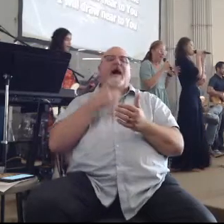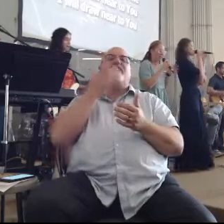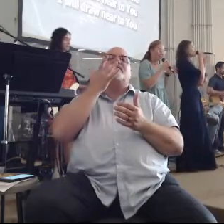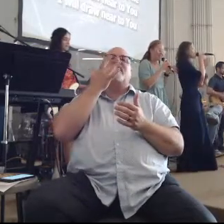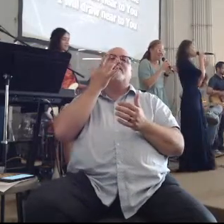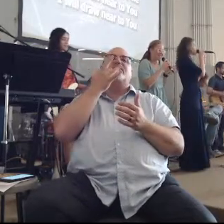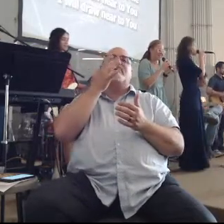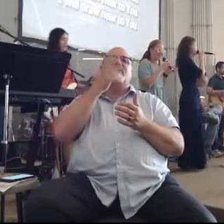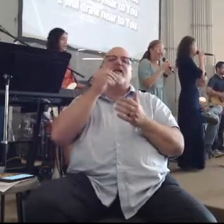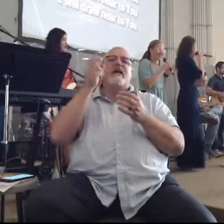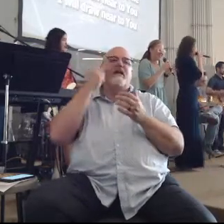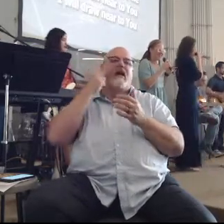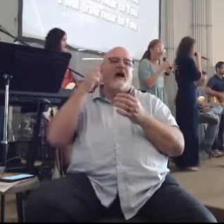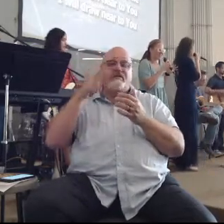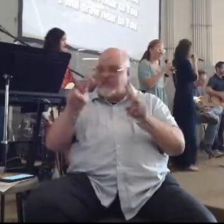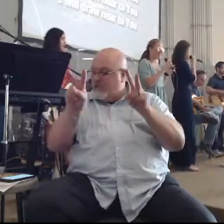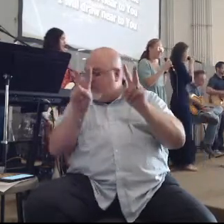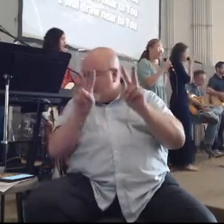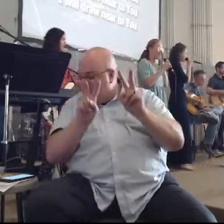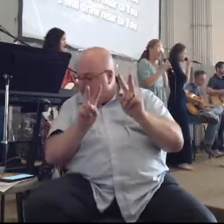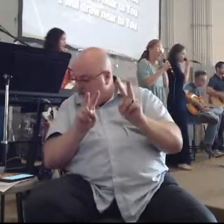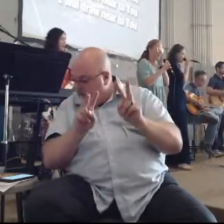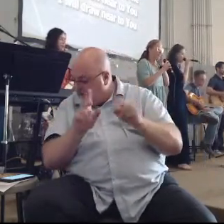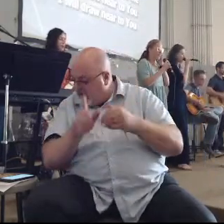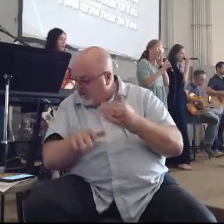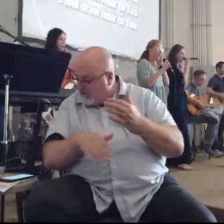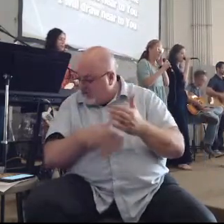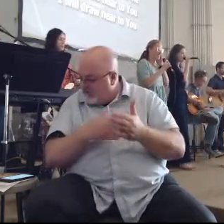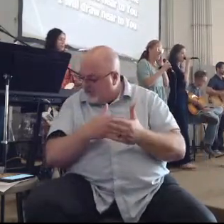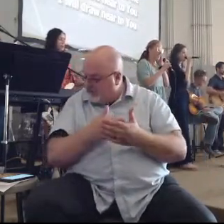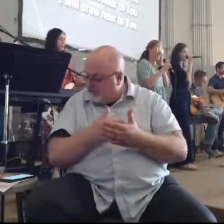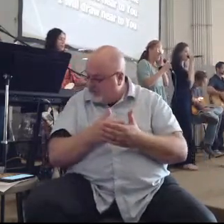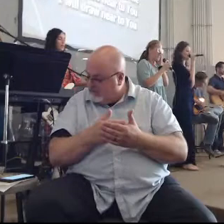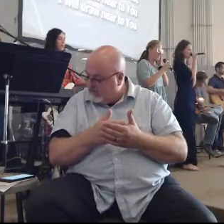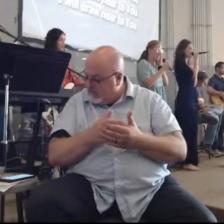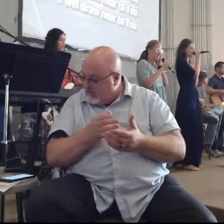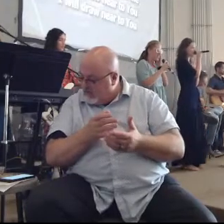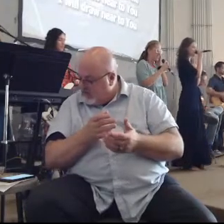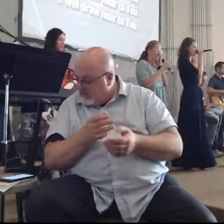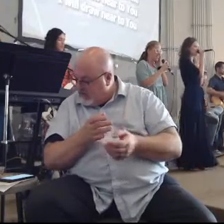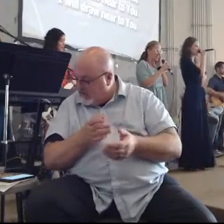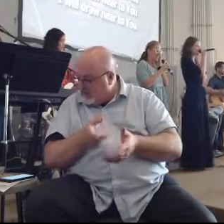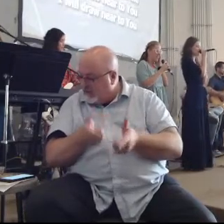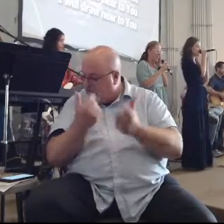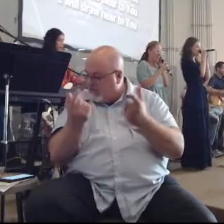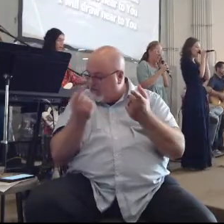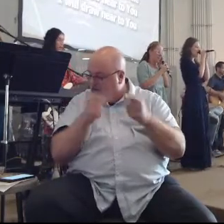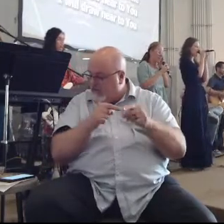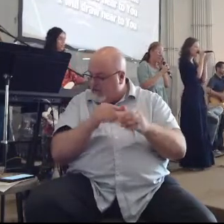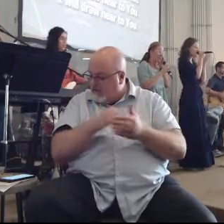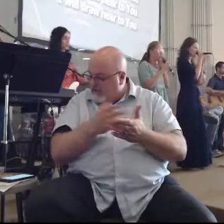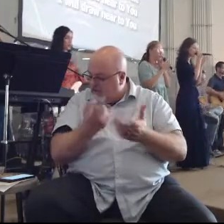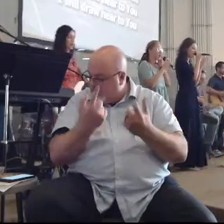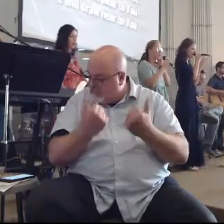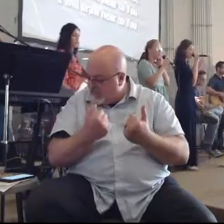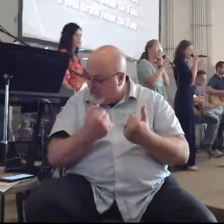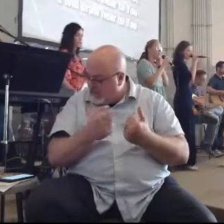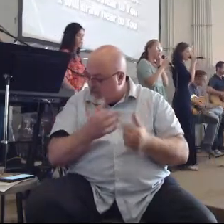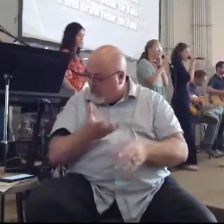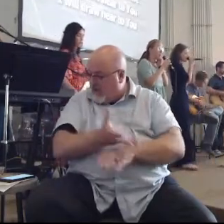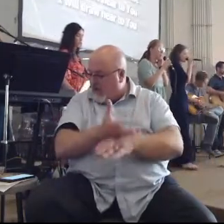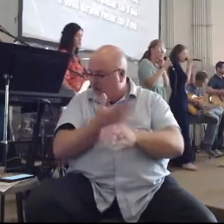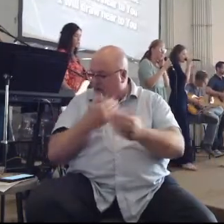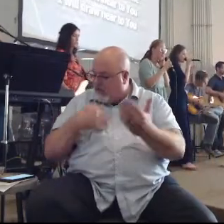I've tasted and I've seen Come once again to me I will draw